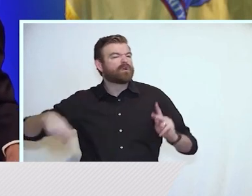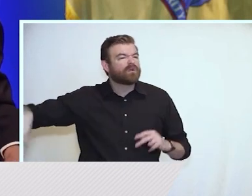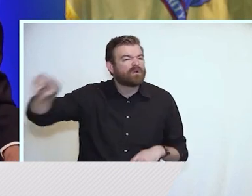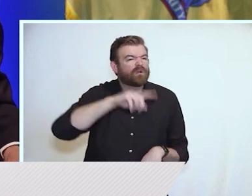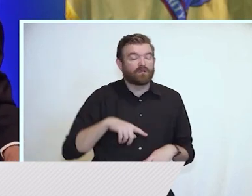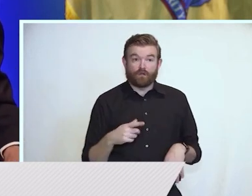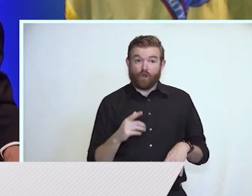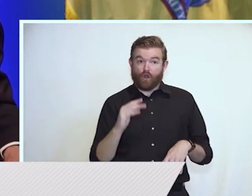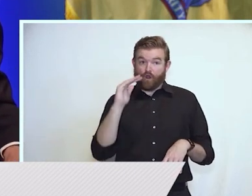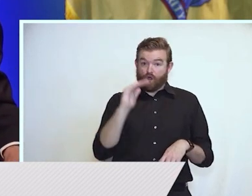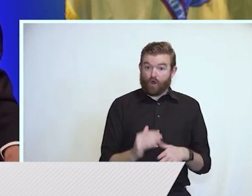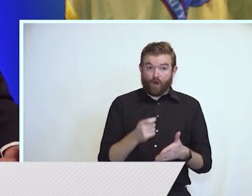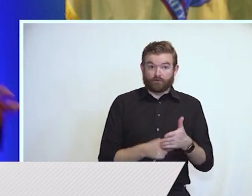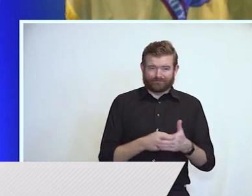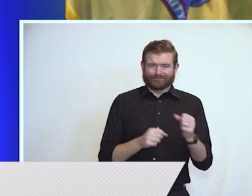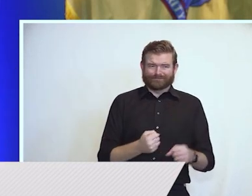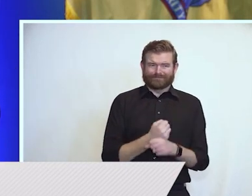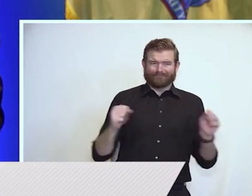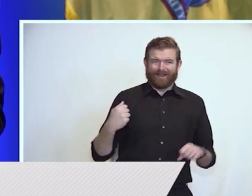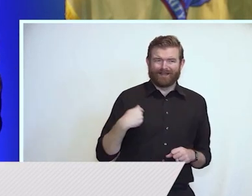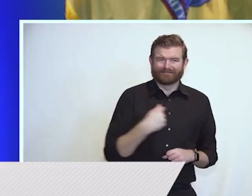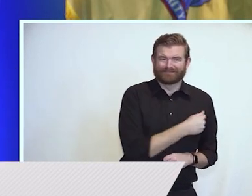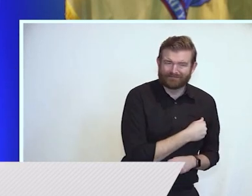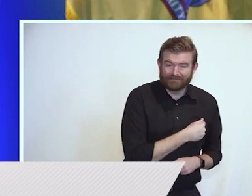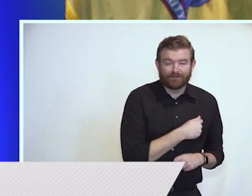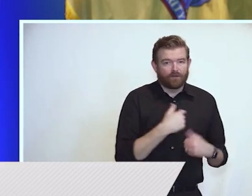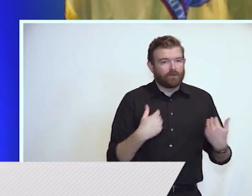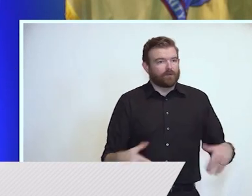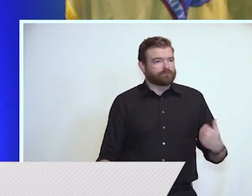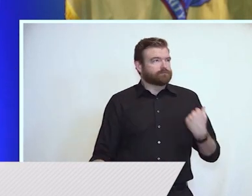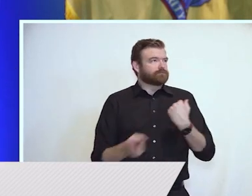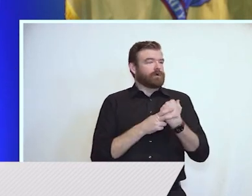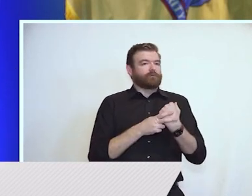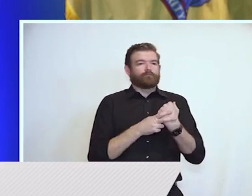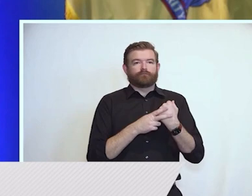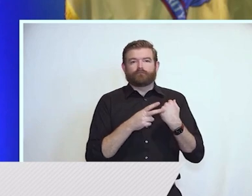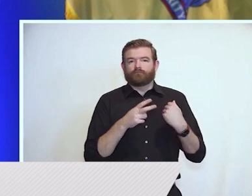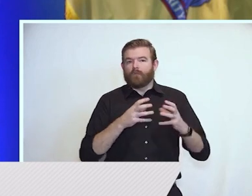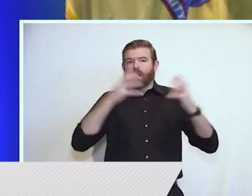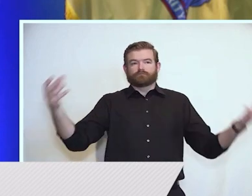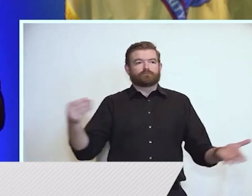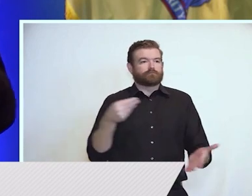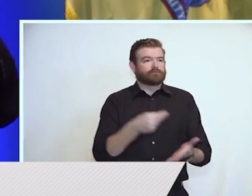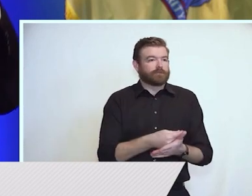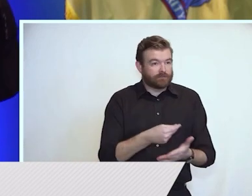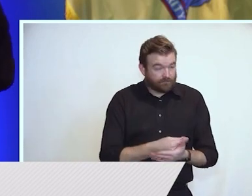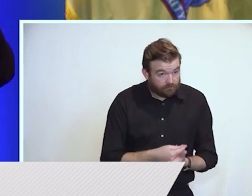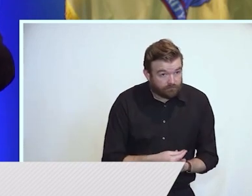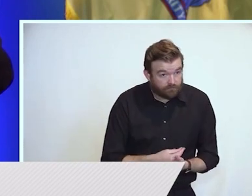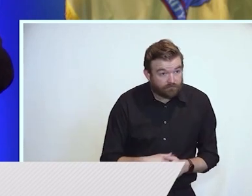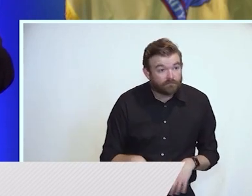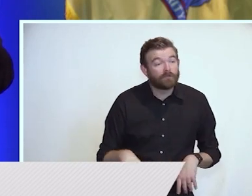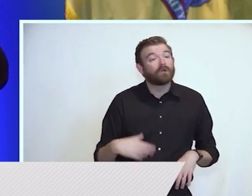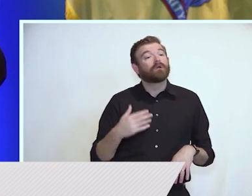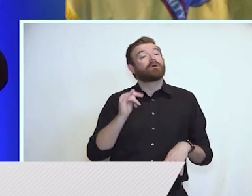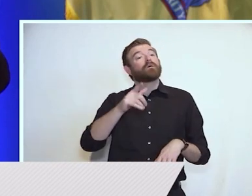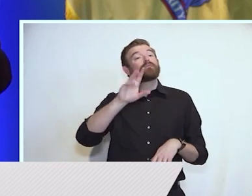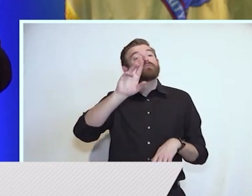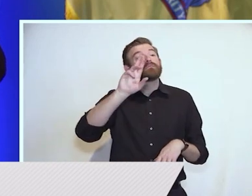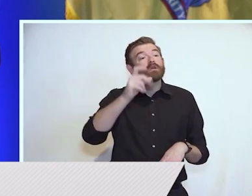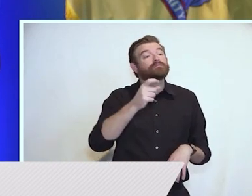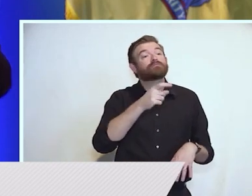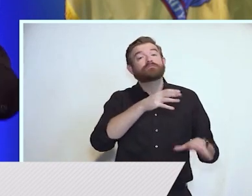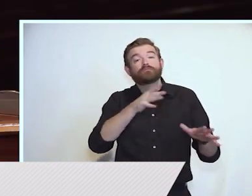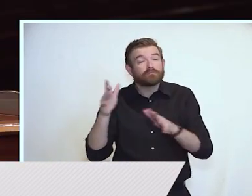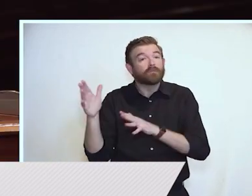tax dollars. Containing and lowering healthcare and prescription drug costs isn't just good for your family's health and bottom